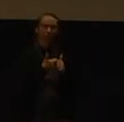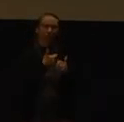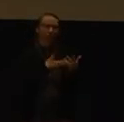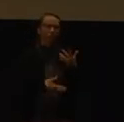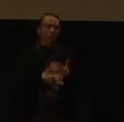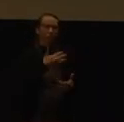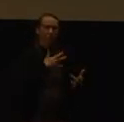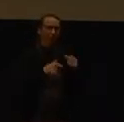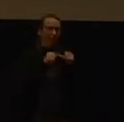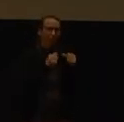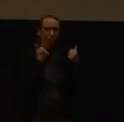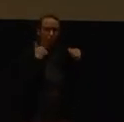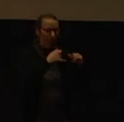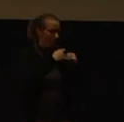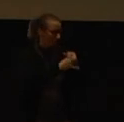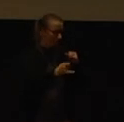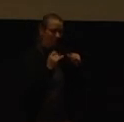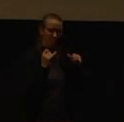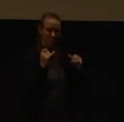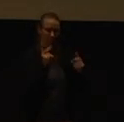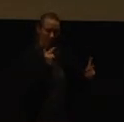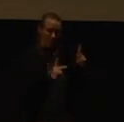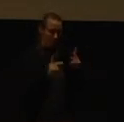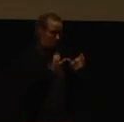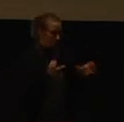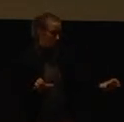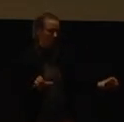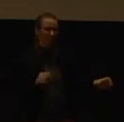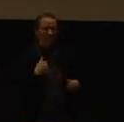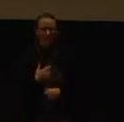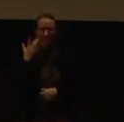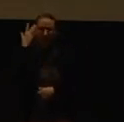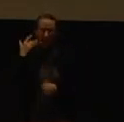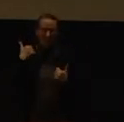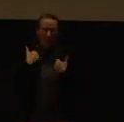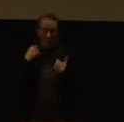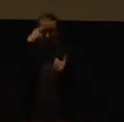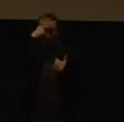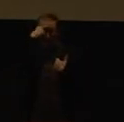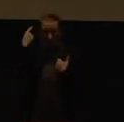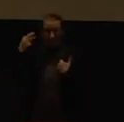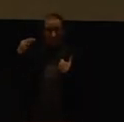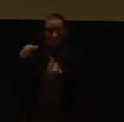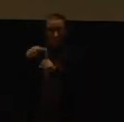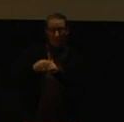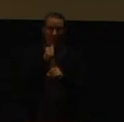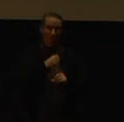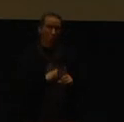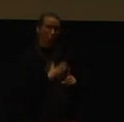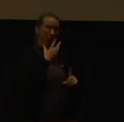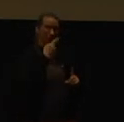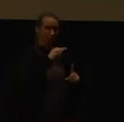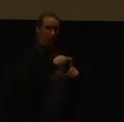is by buying into rhetoric such as, why is there a black entertainment, a black history month and not a white history month?